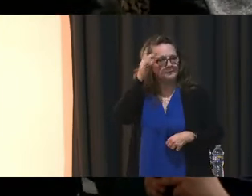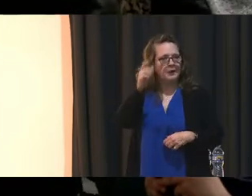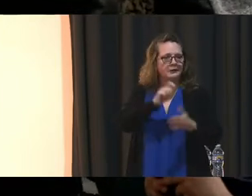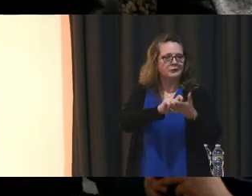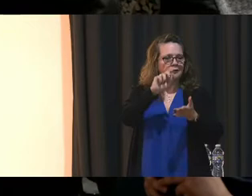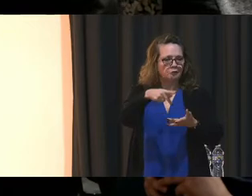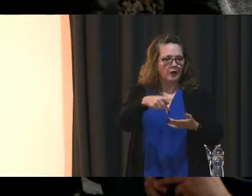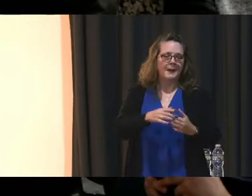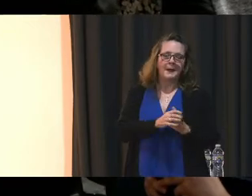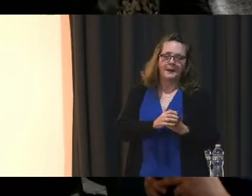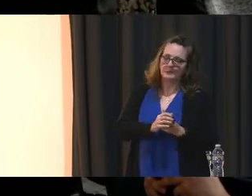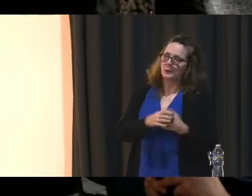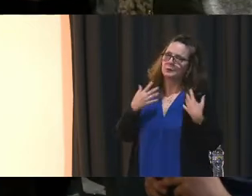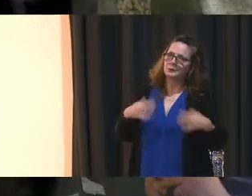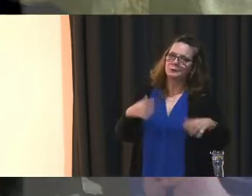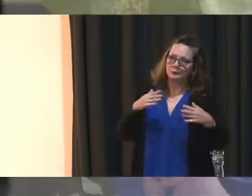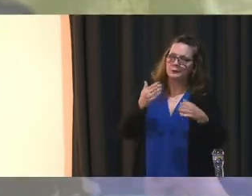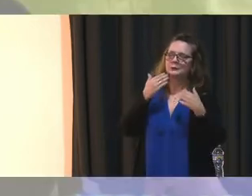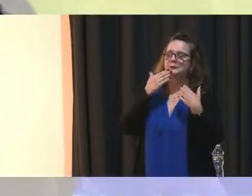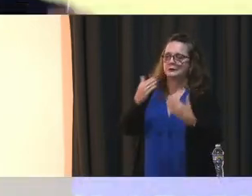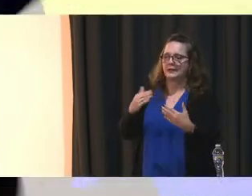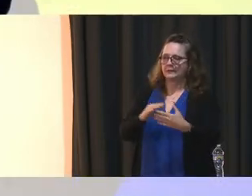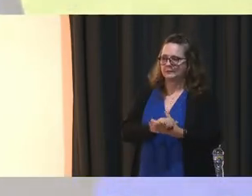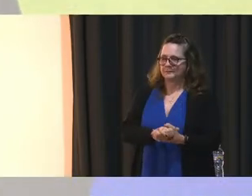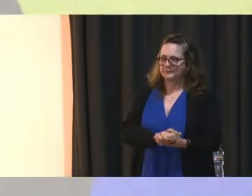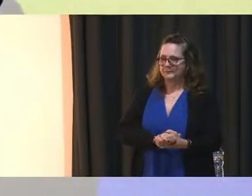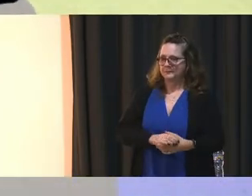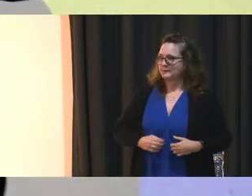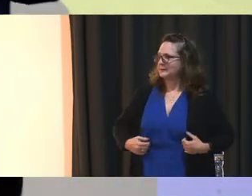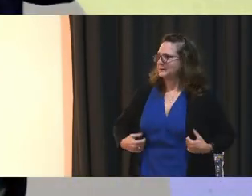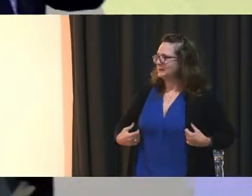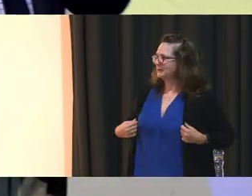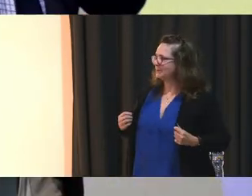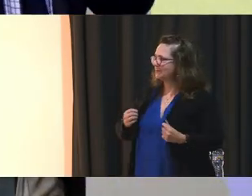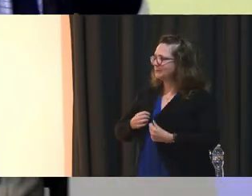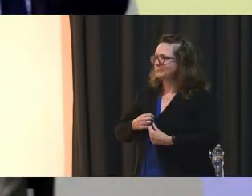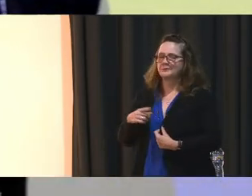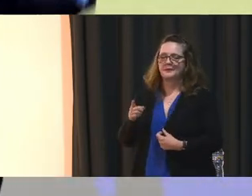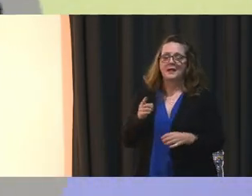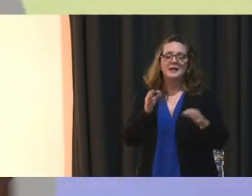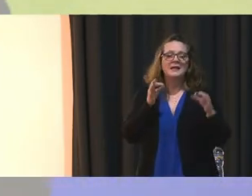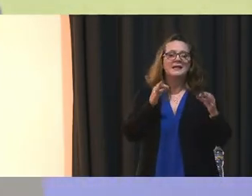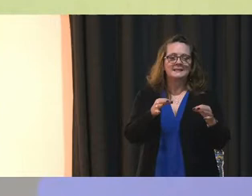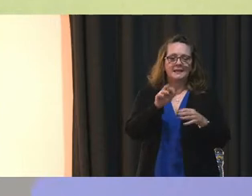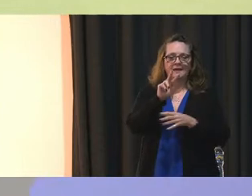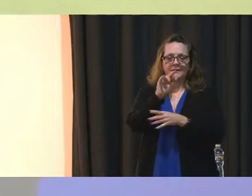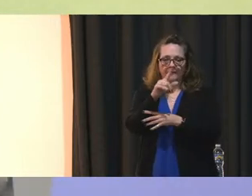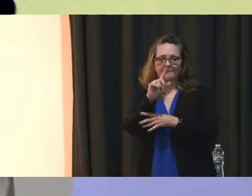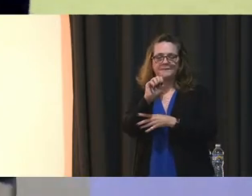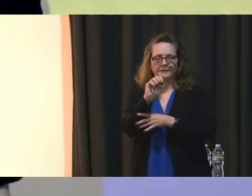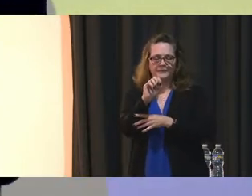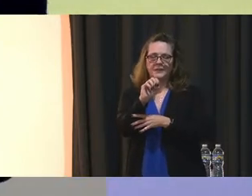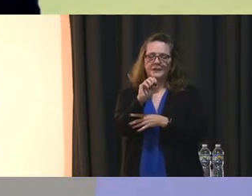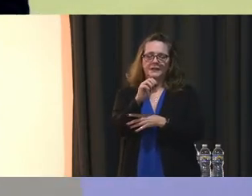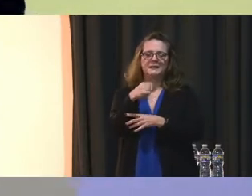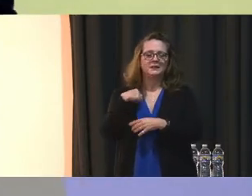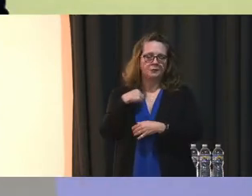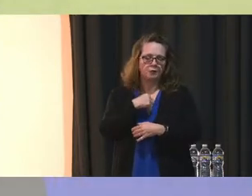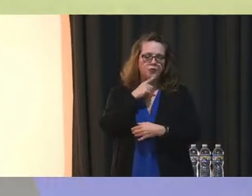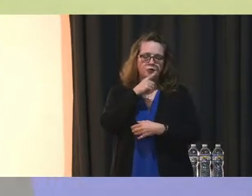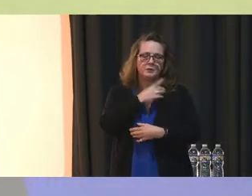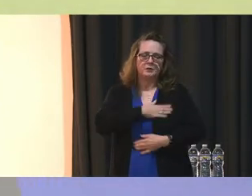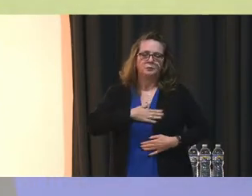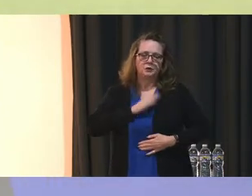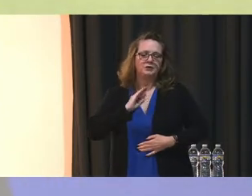It is, it is definitely, definitely a village and we definitely appreciate our teachers and